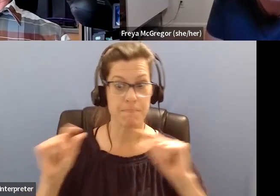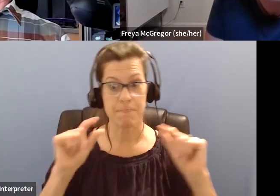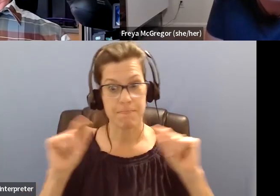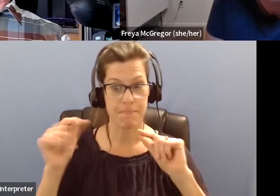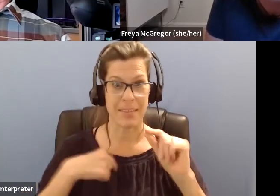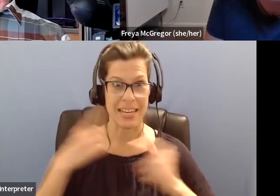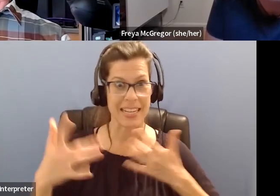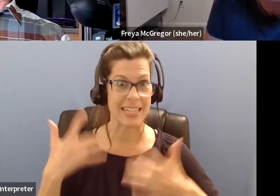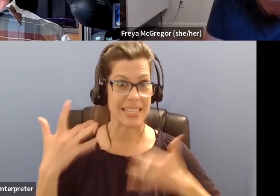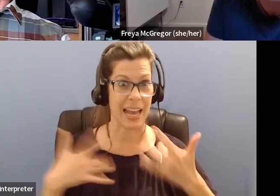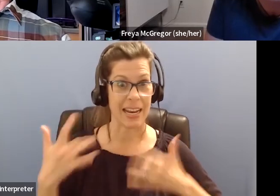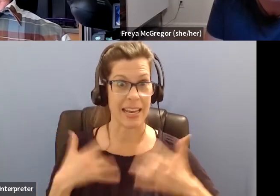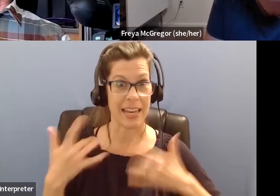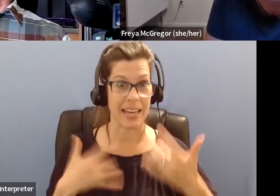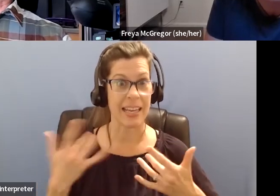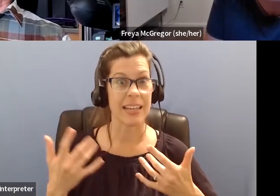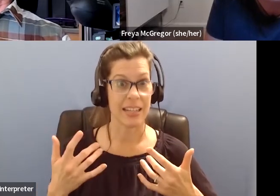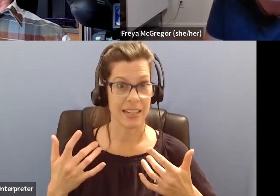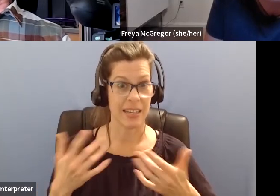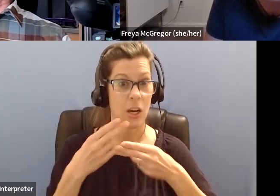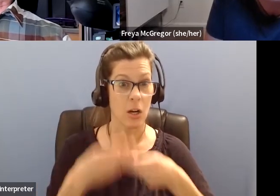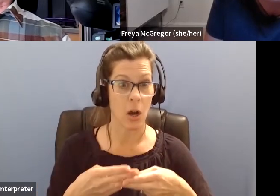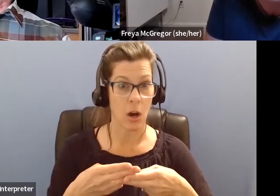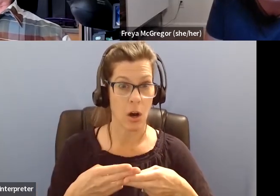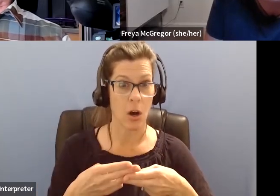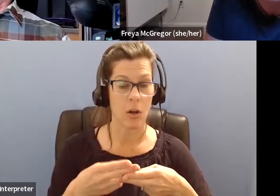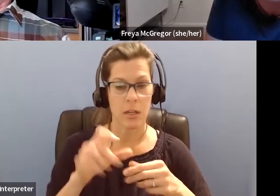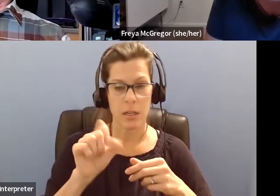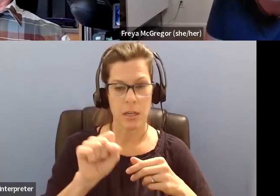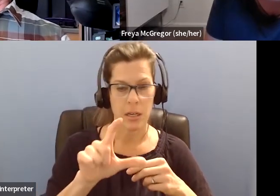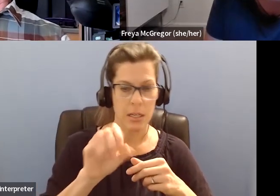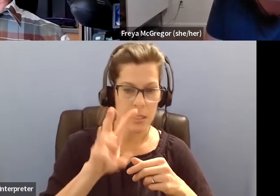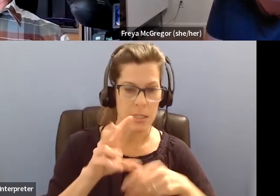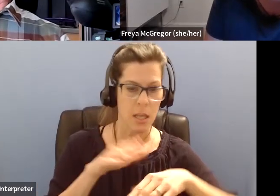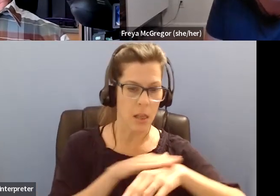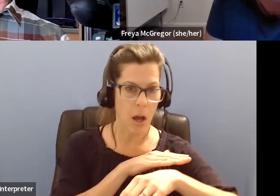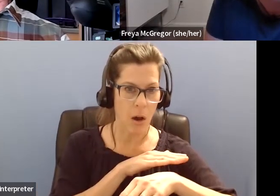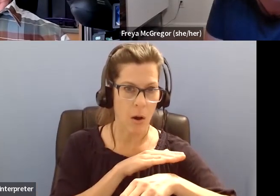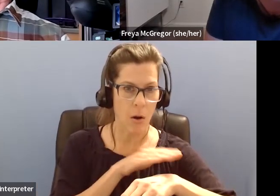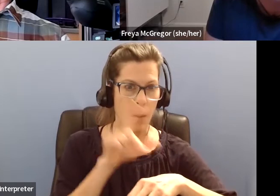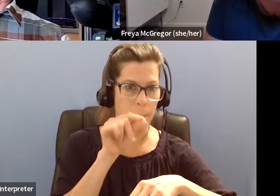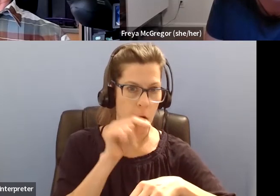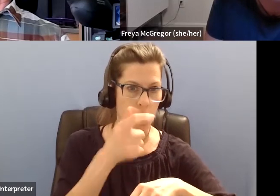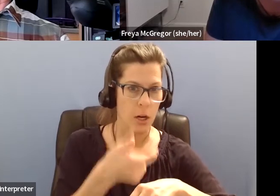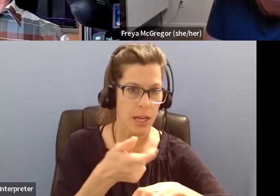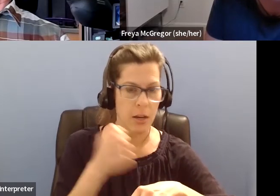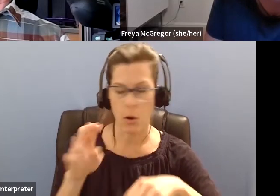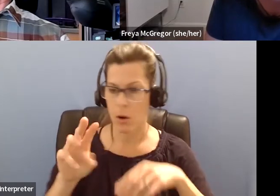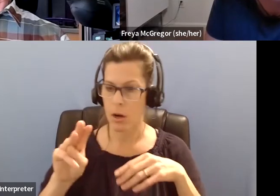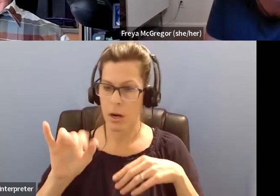where it's either called slow birding, mindful birding, but it is not the typical